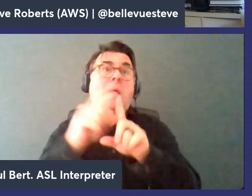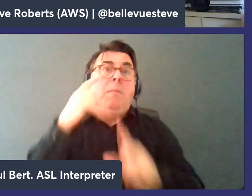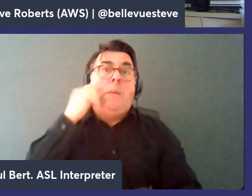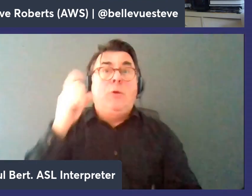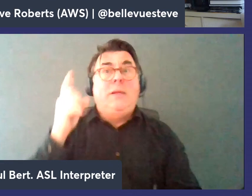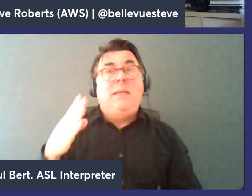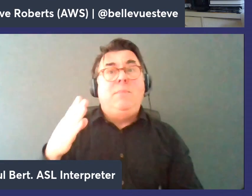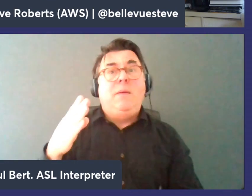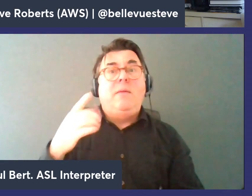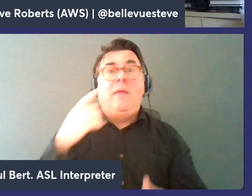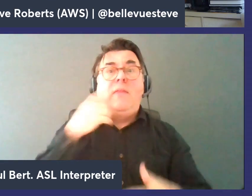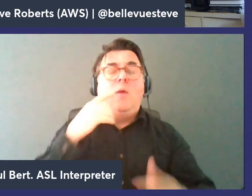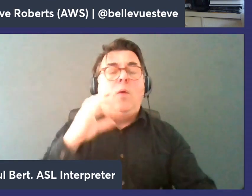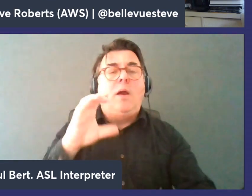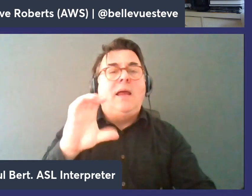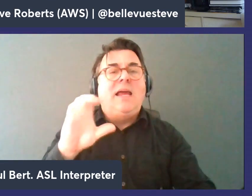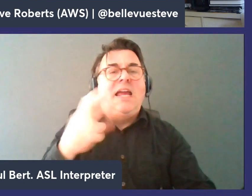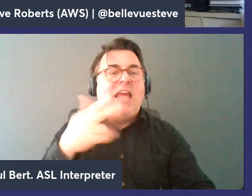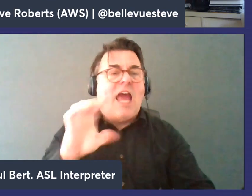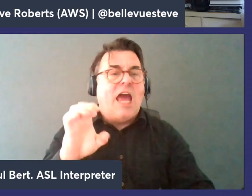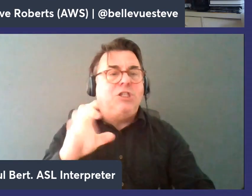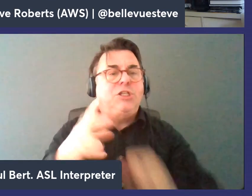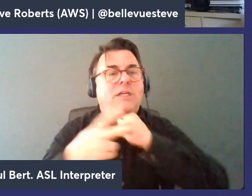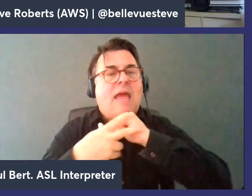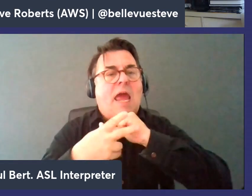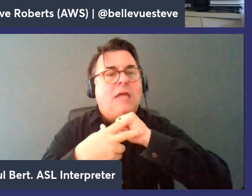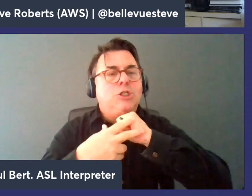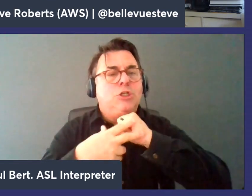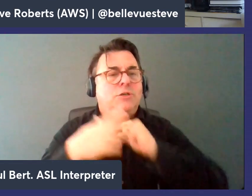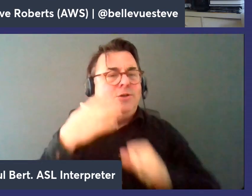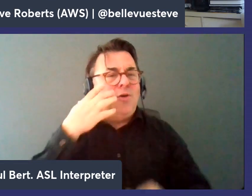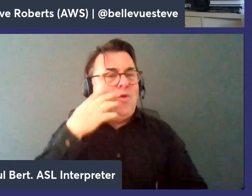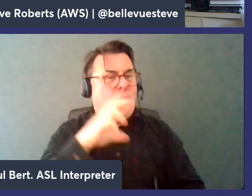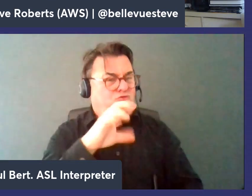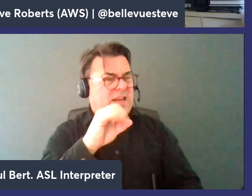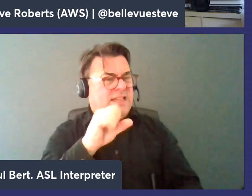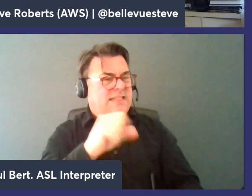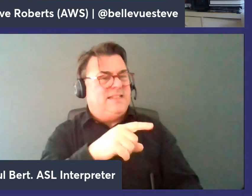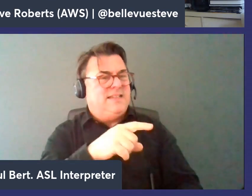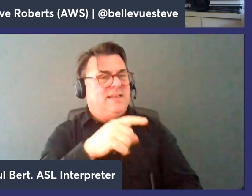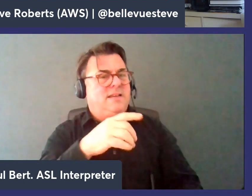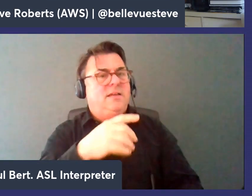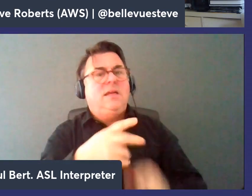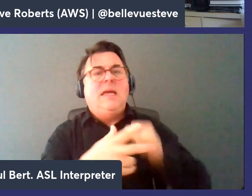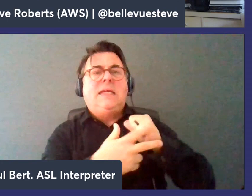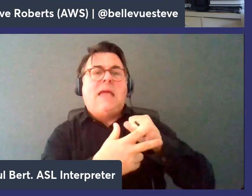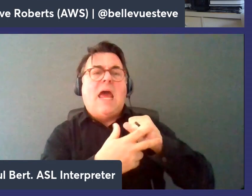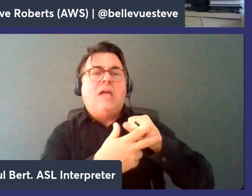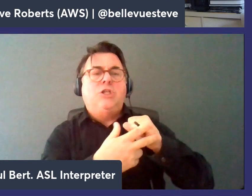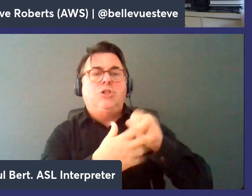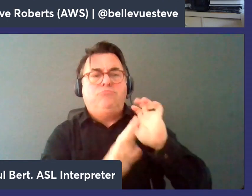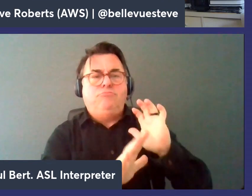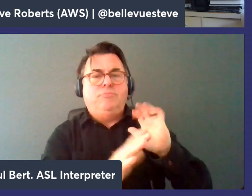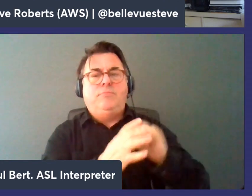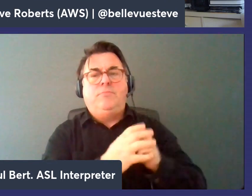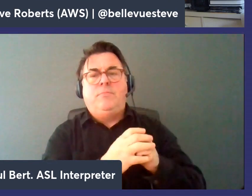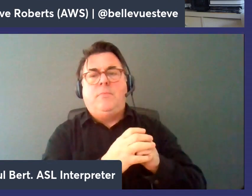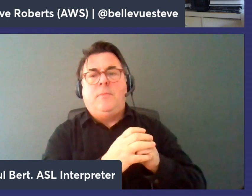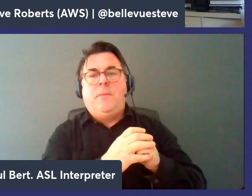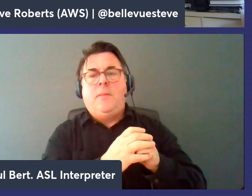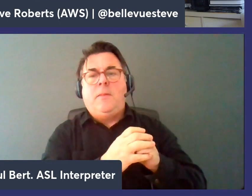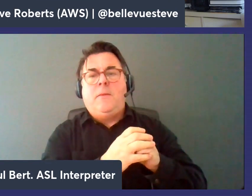of a cache right i think everybody knows redis or most people know redis as a caching layer uh